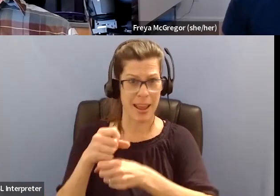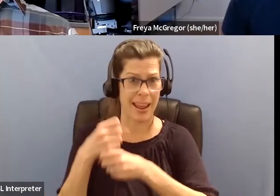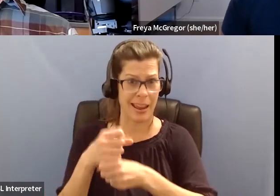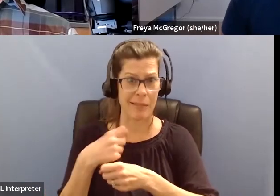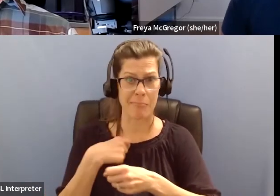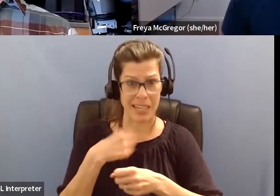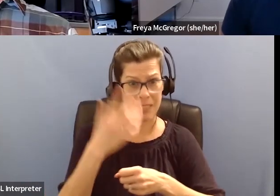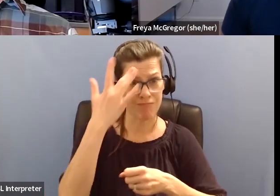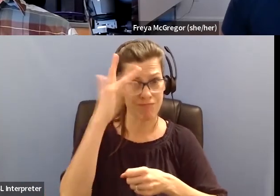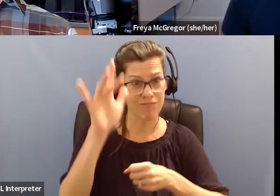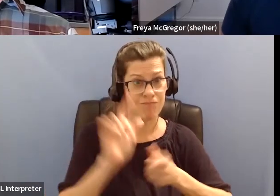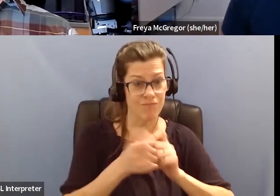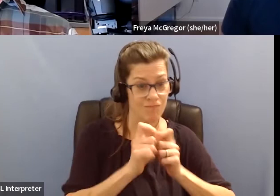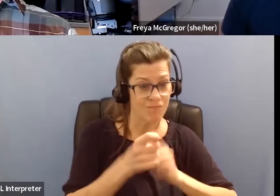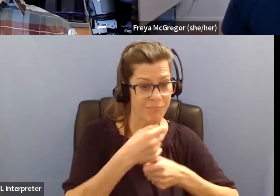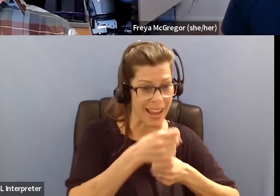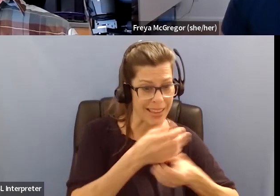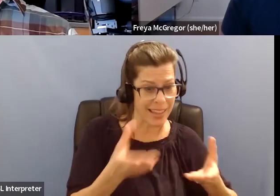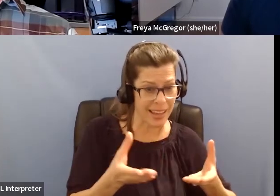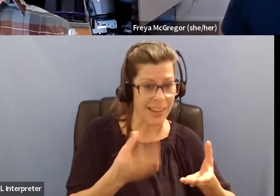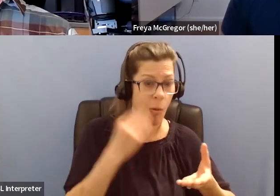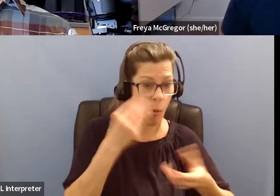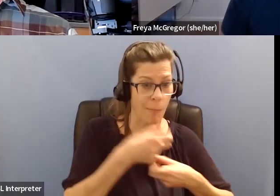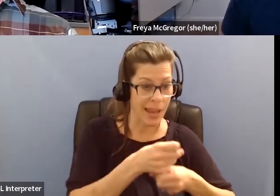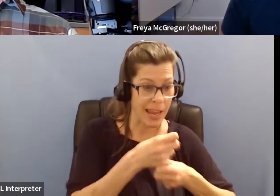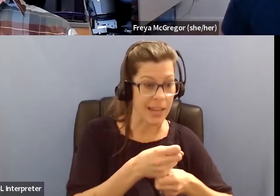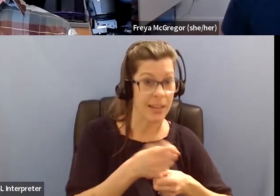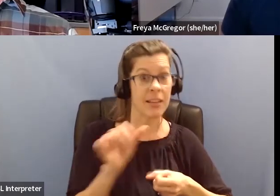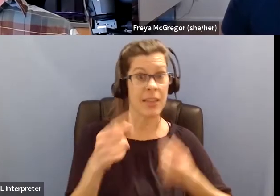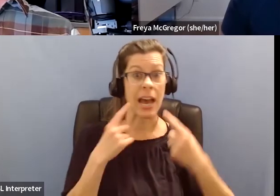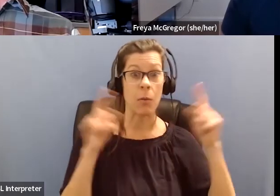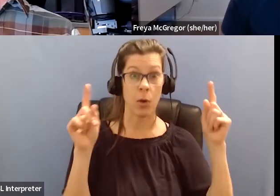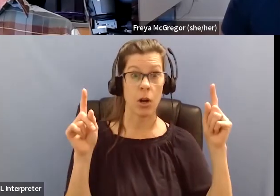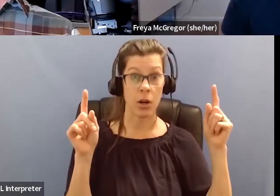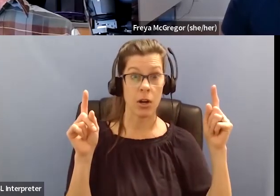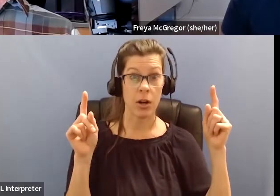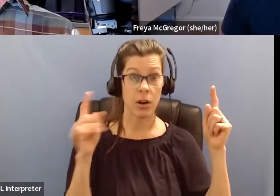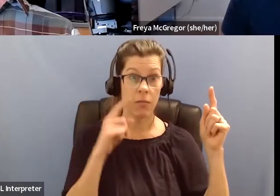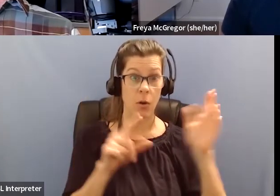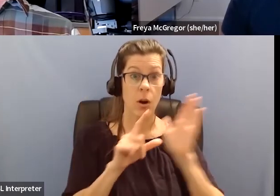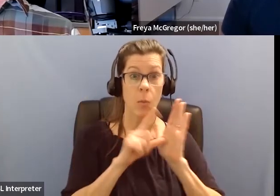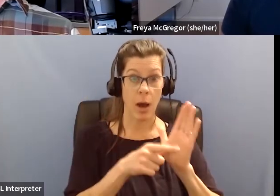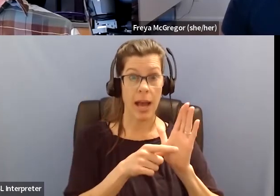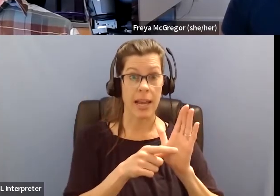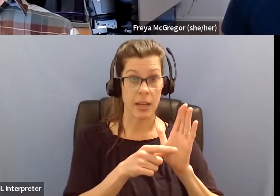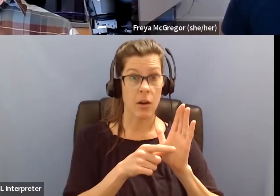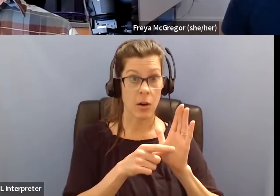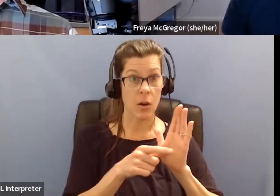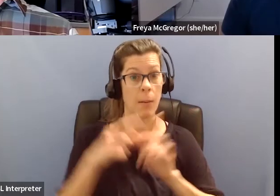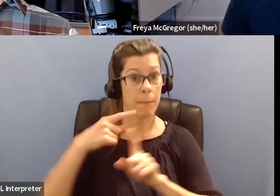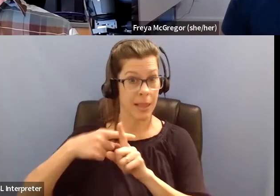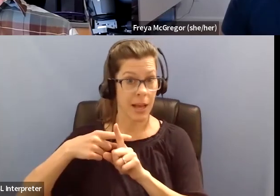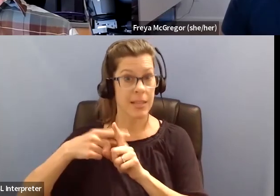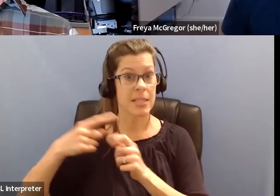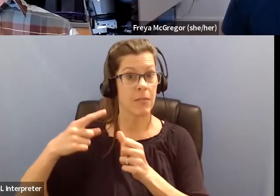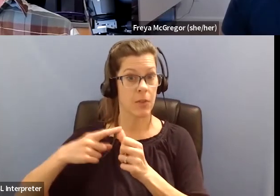And so, that worked until I needed, or, and that worked along with the first power